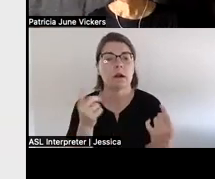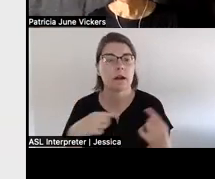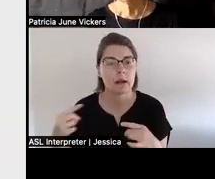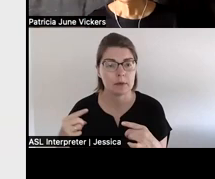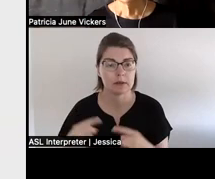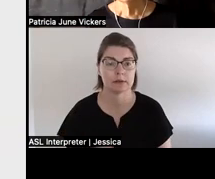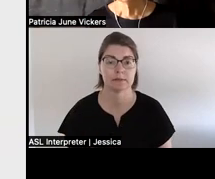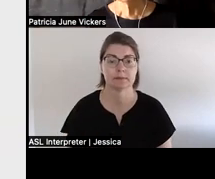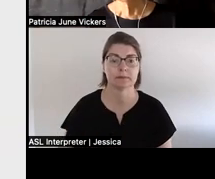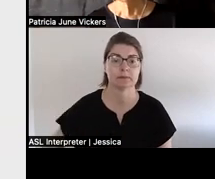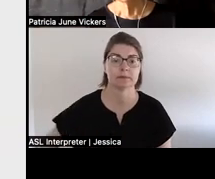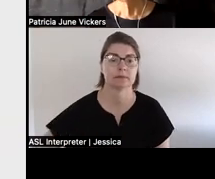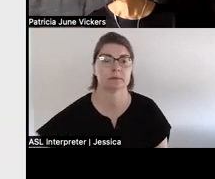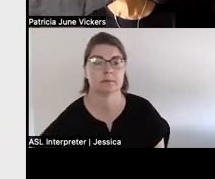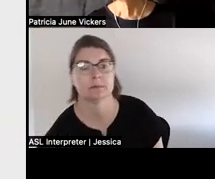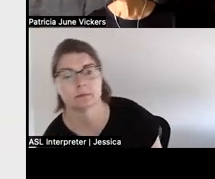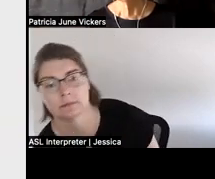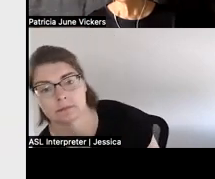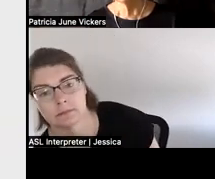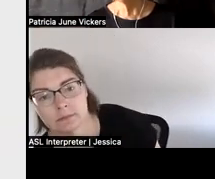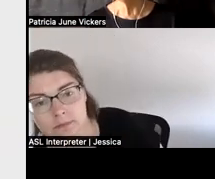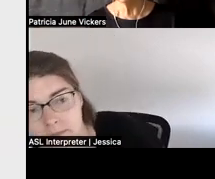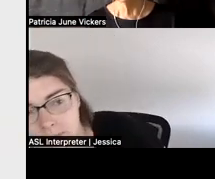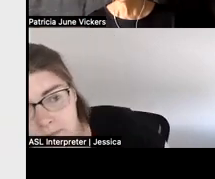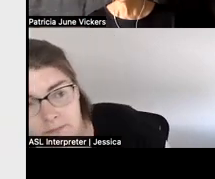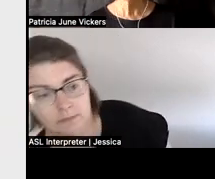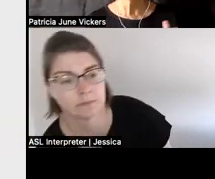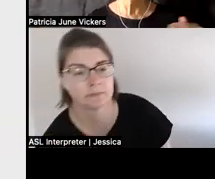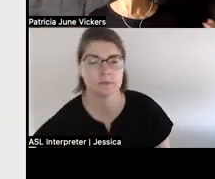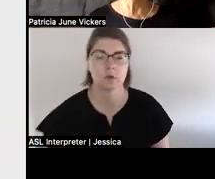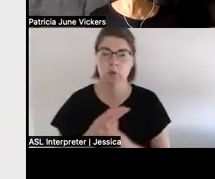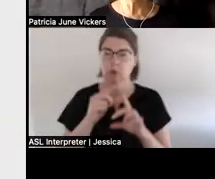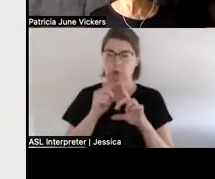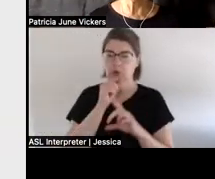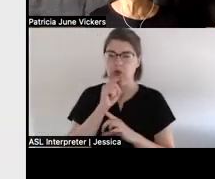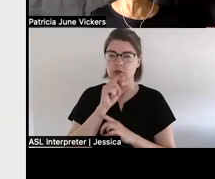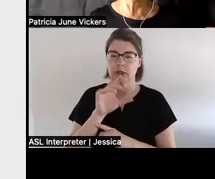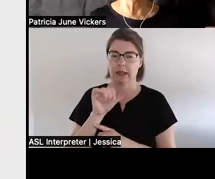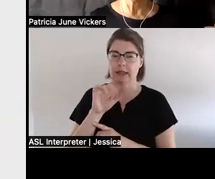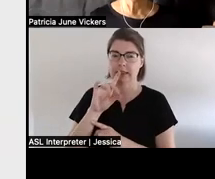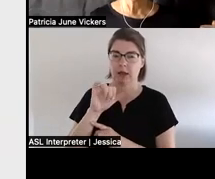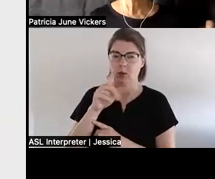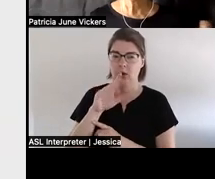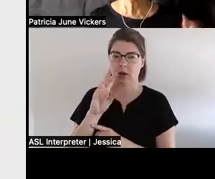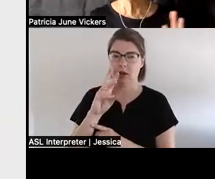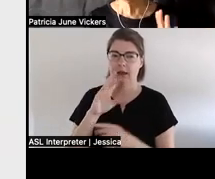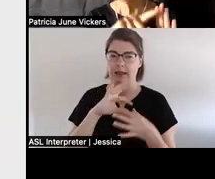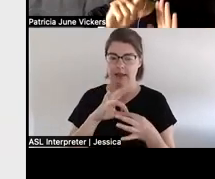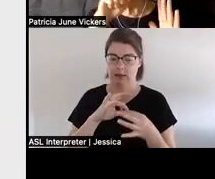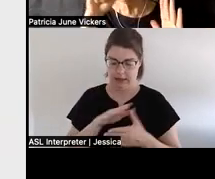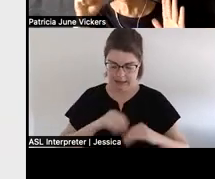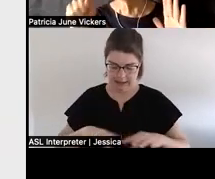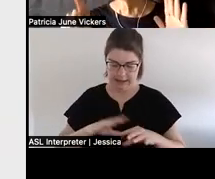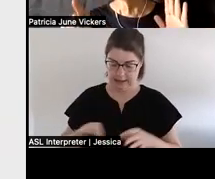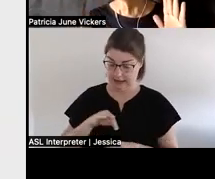and the adawah connect us to the land and to the spirit world so then if we